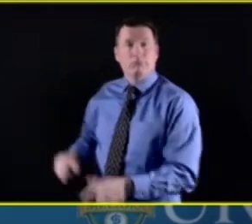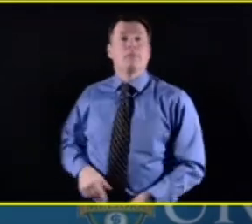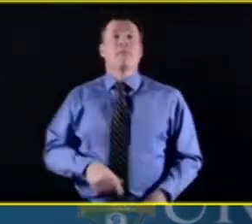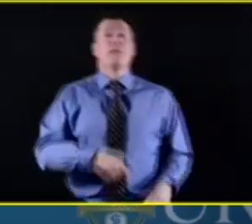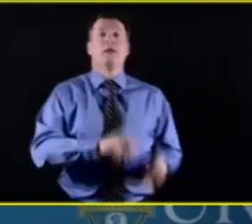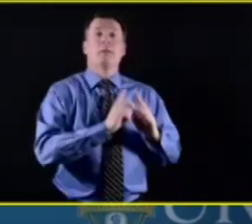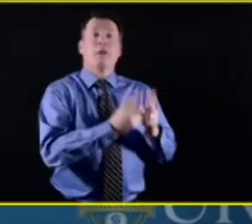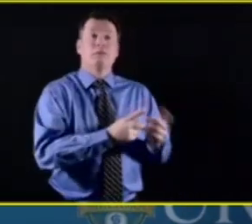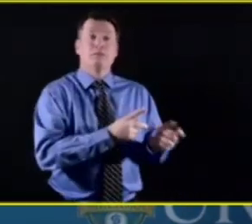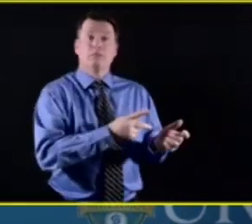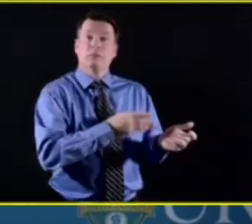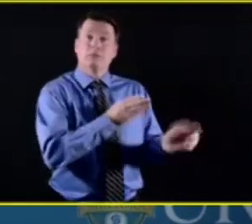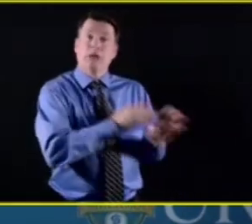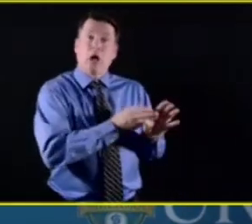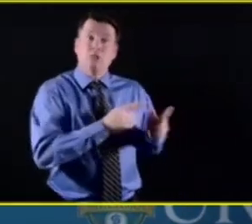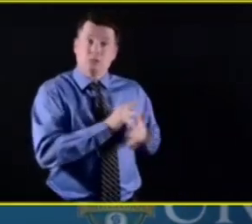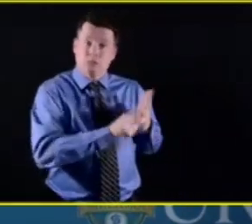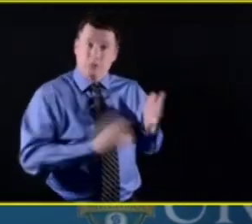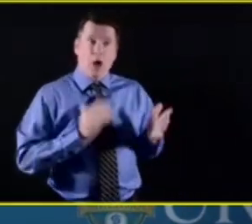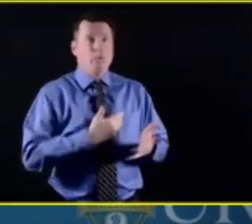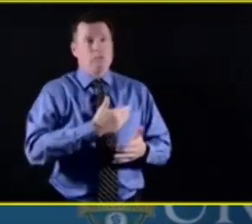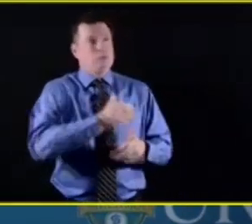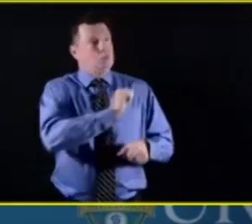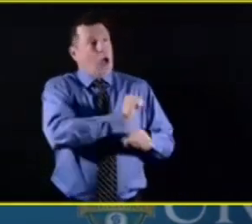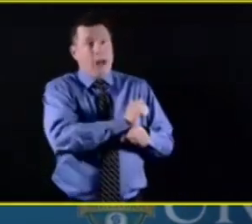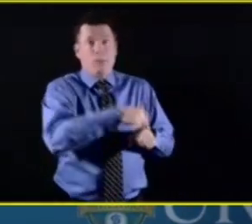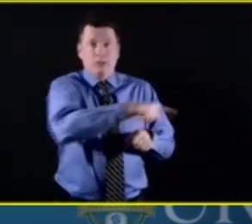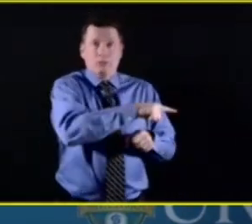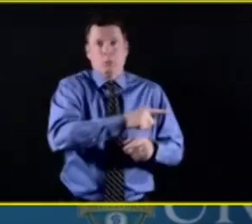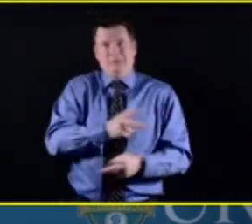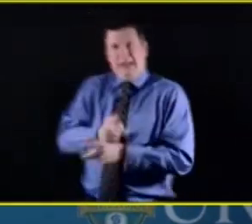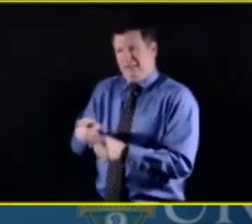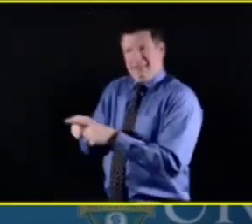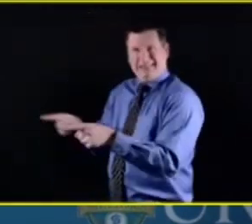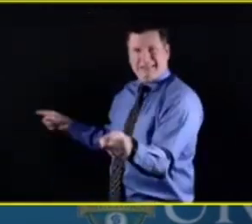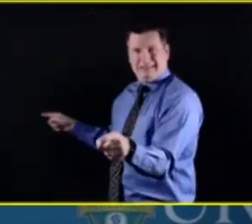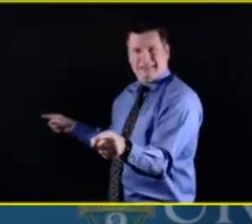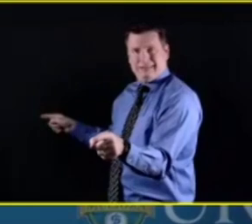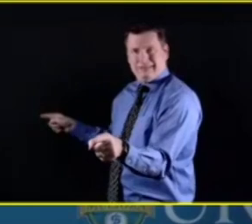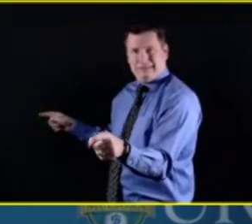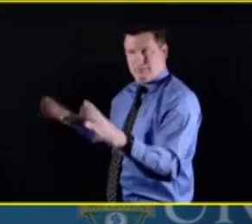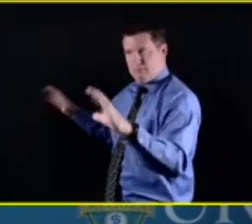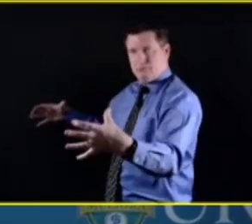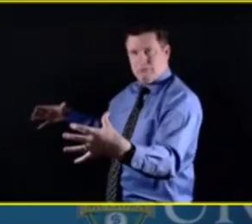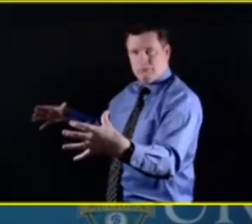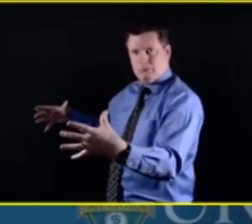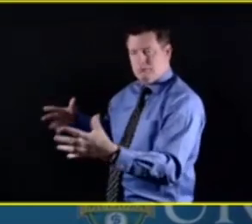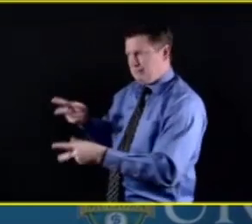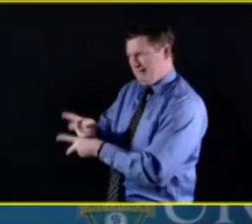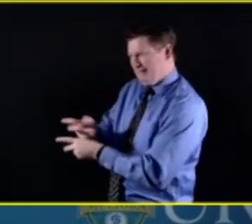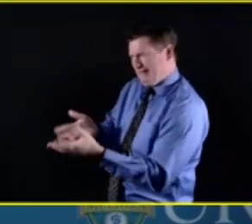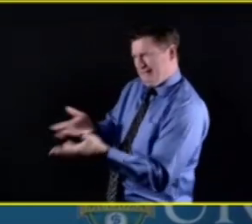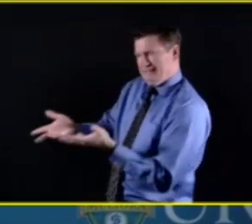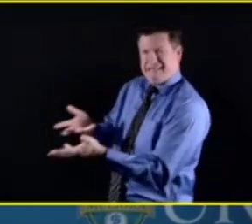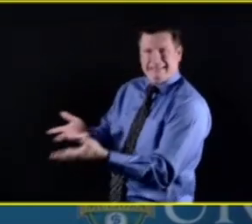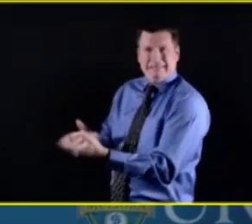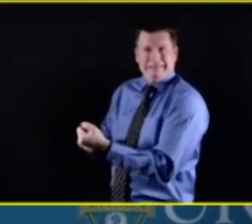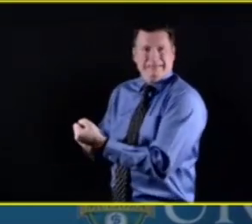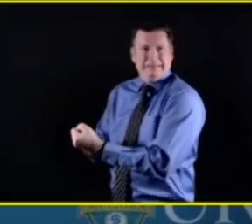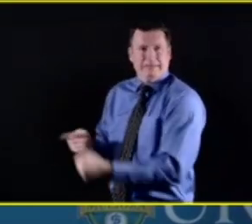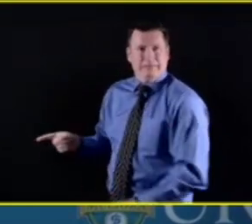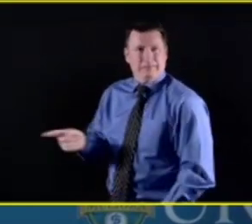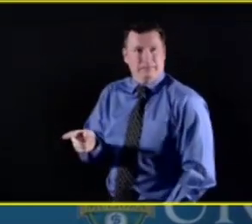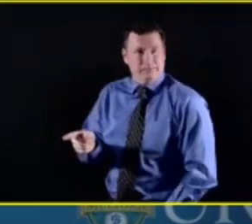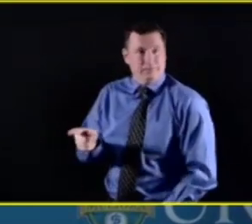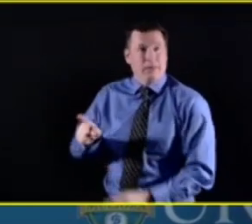It's supporting all of the workforce within URMC and then beyond our walls as well. So we do, as